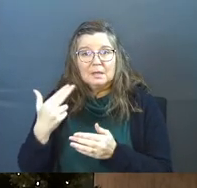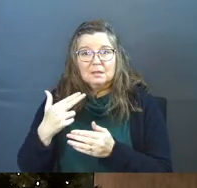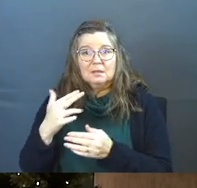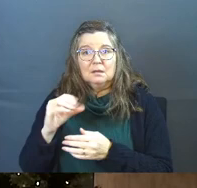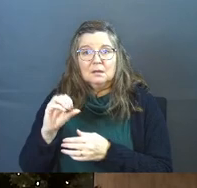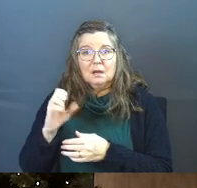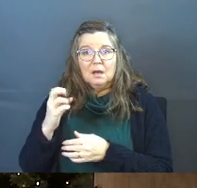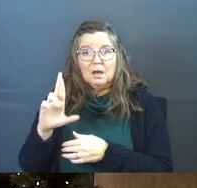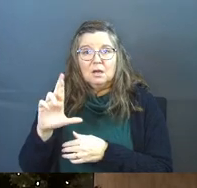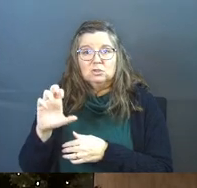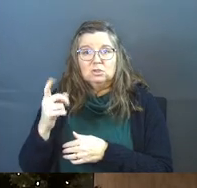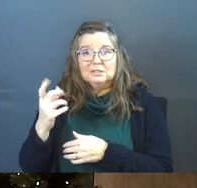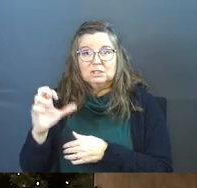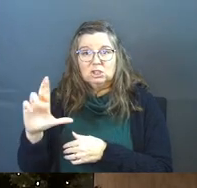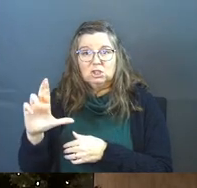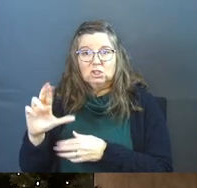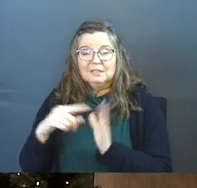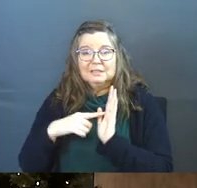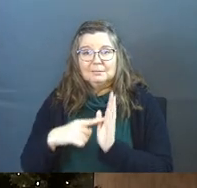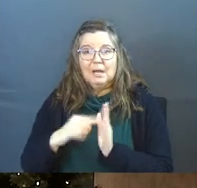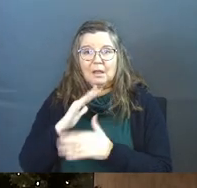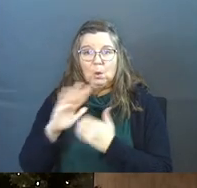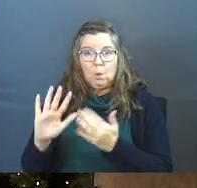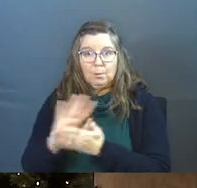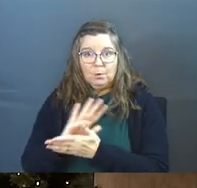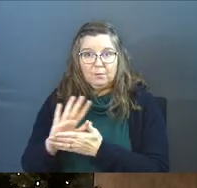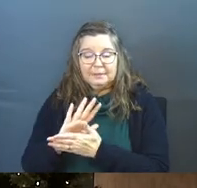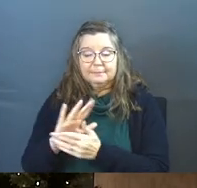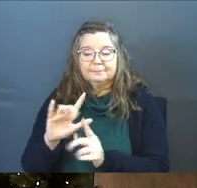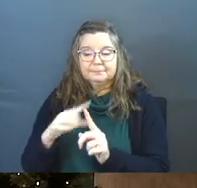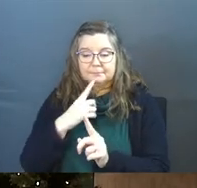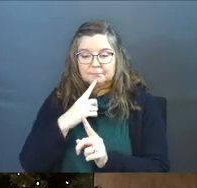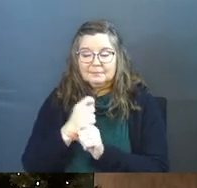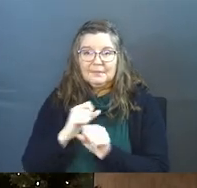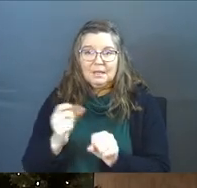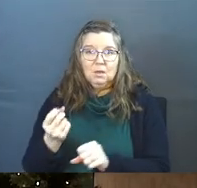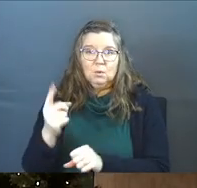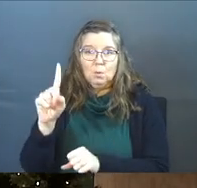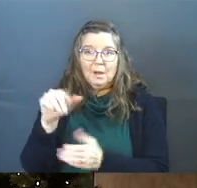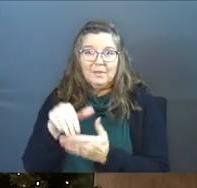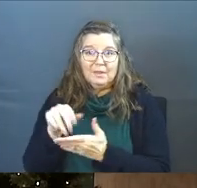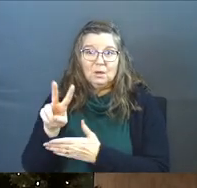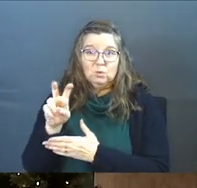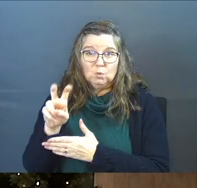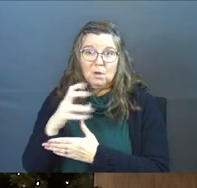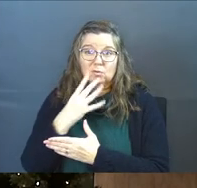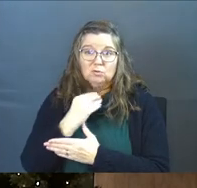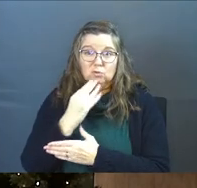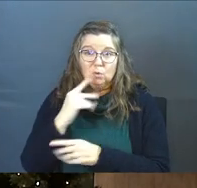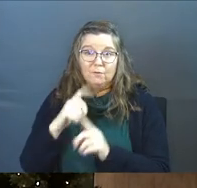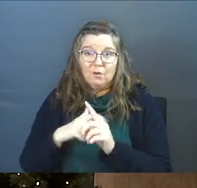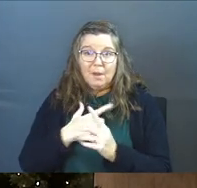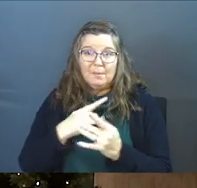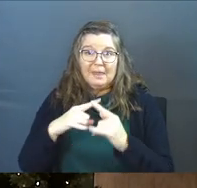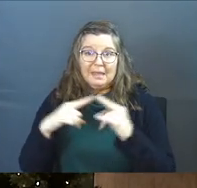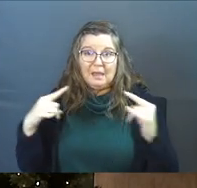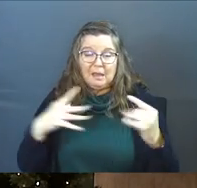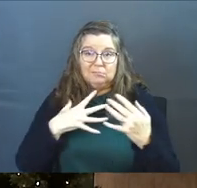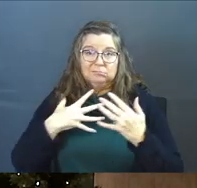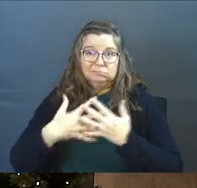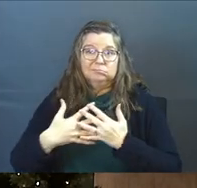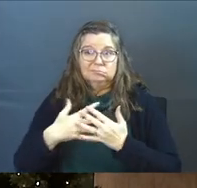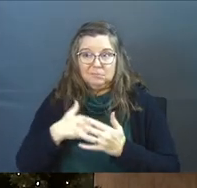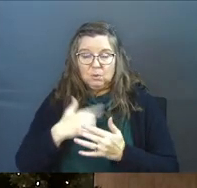Oscar Schindler and it's, it's displayed in that whole movie, he saved, they say, 1200 Jews from the concentration camps.